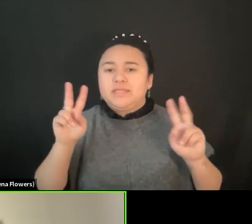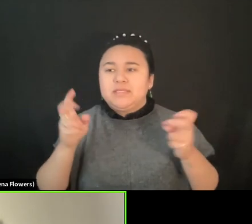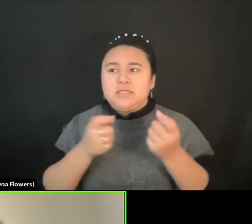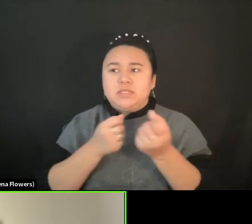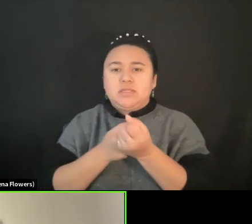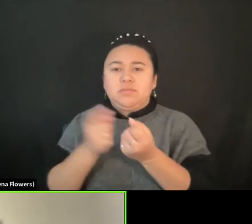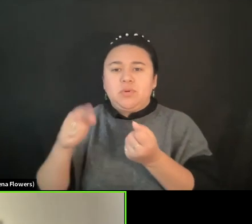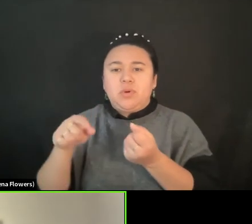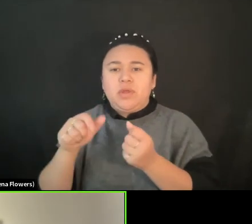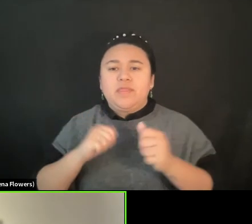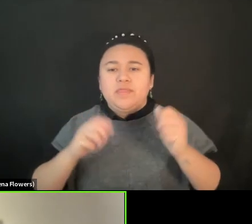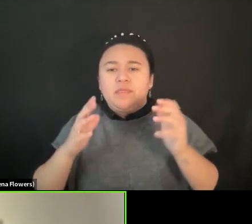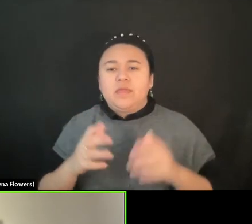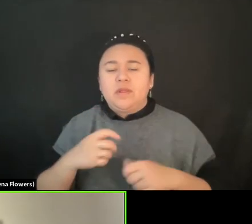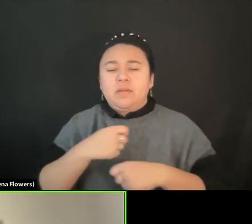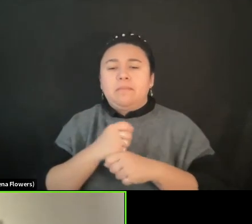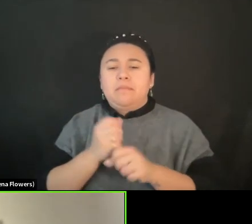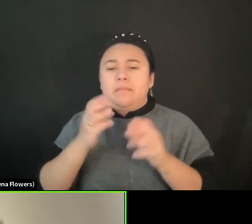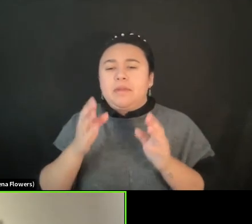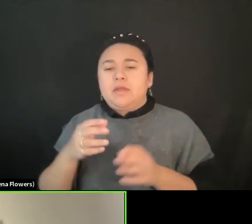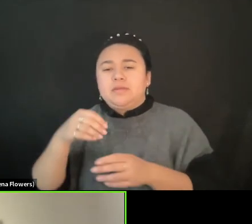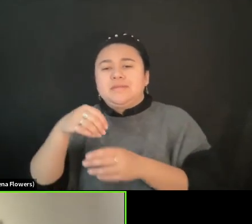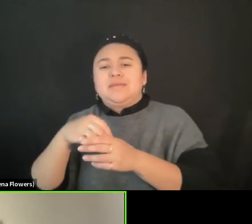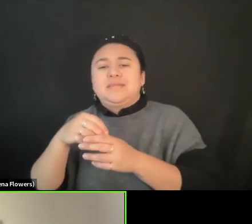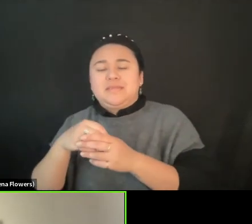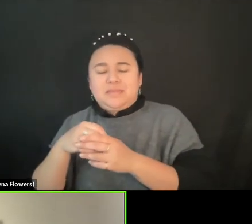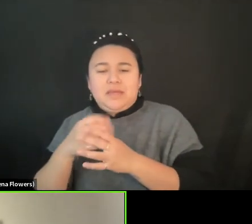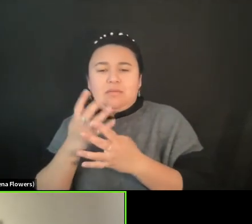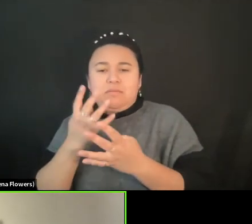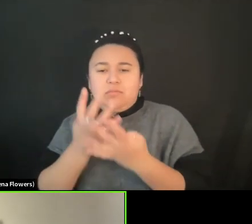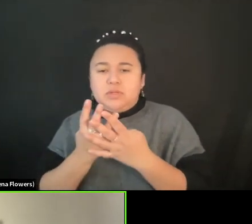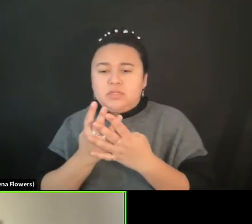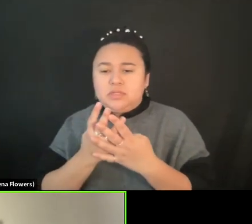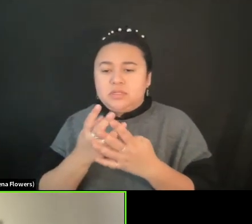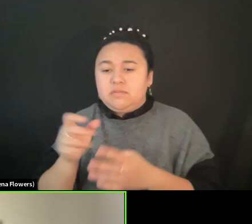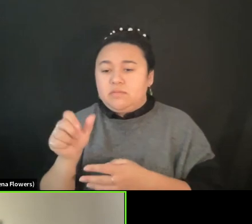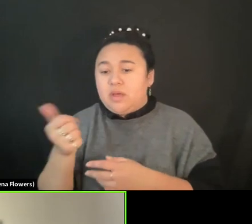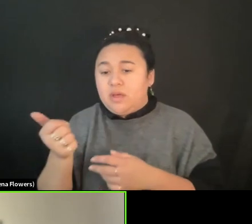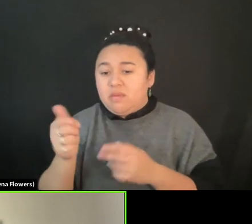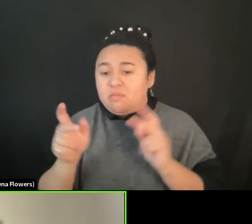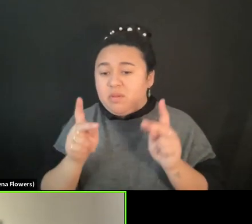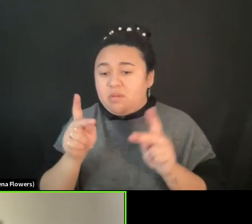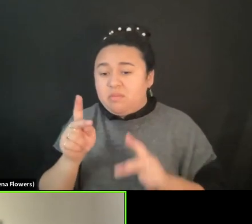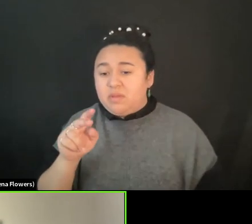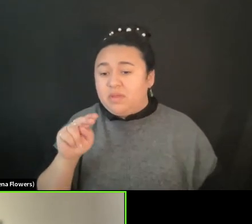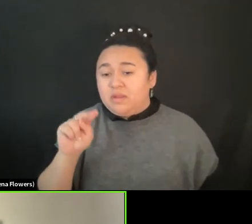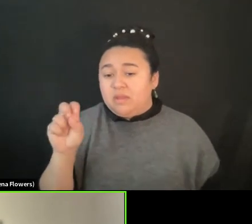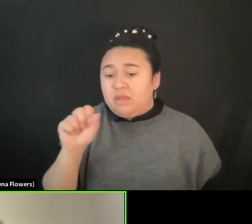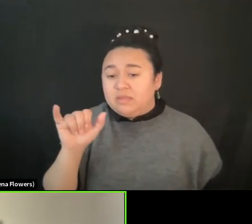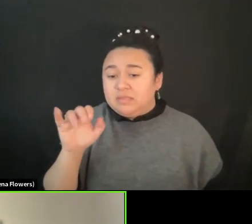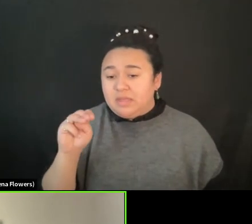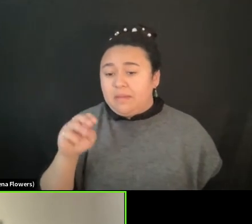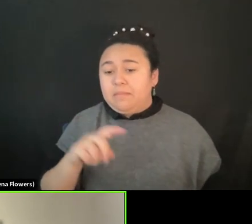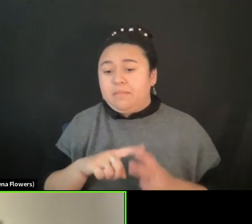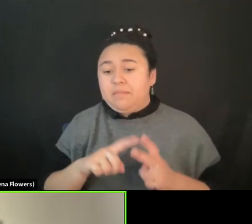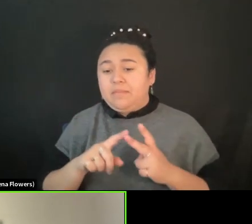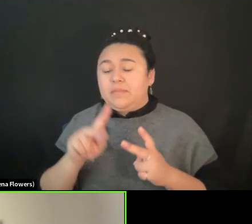one. But I would like to hear others, especially Kayvan and Nassim's idea.